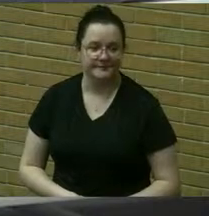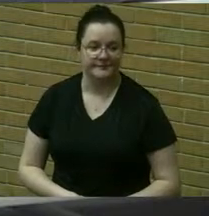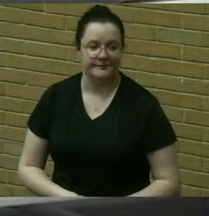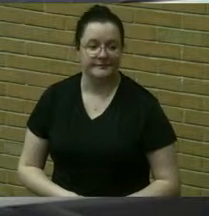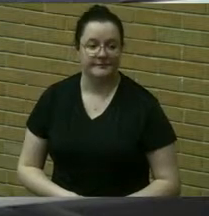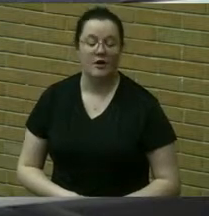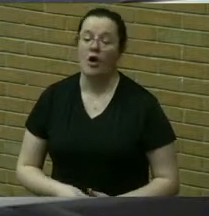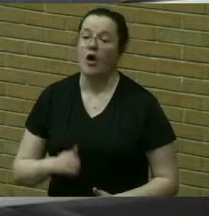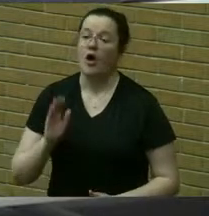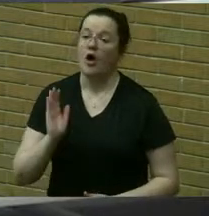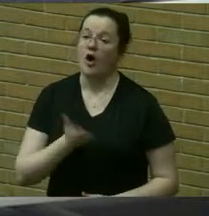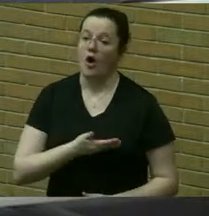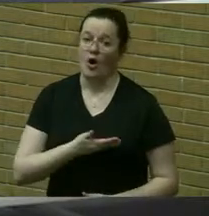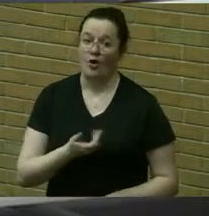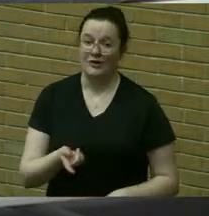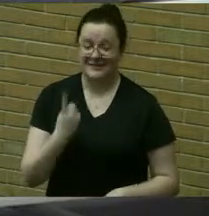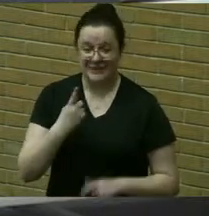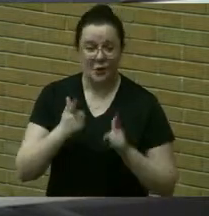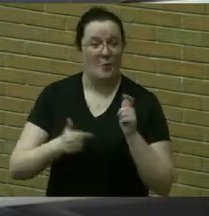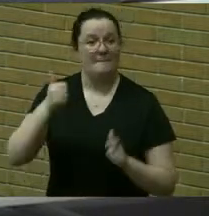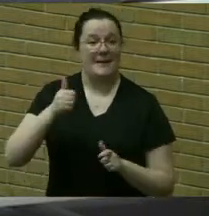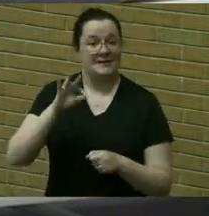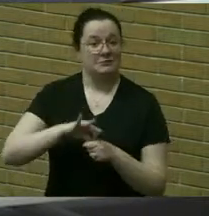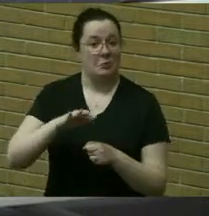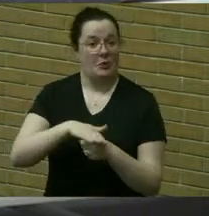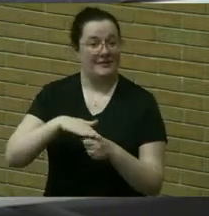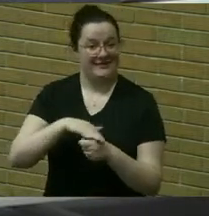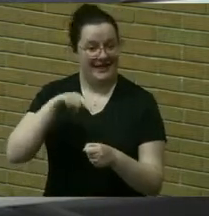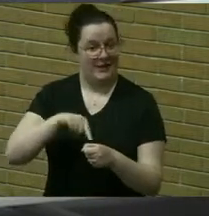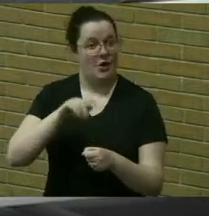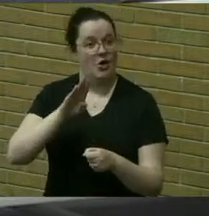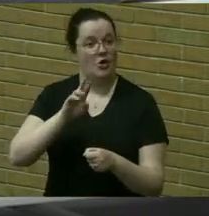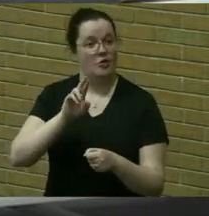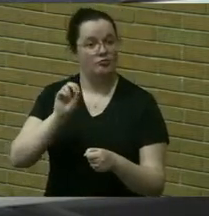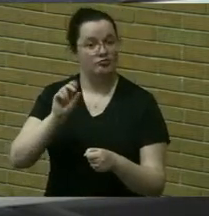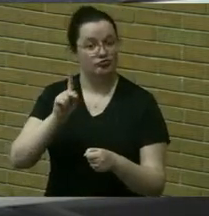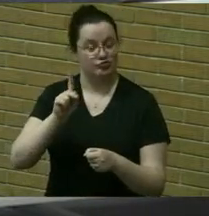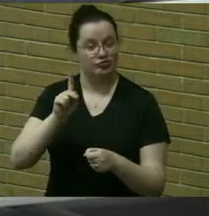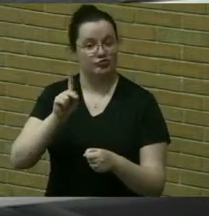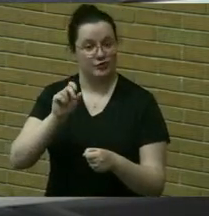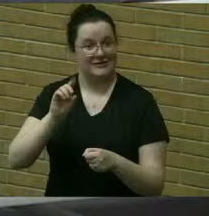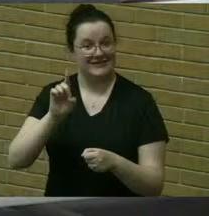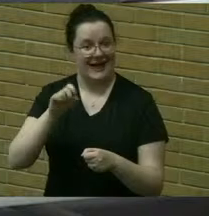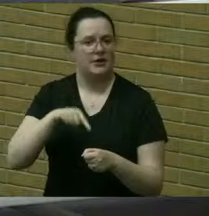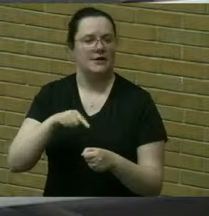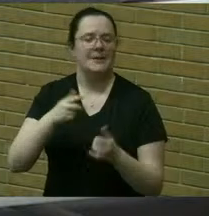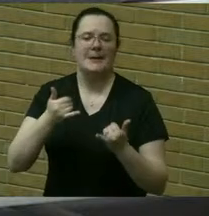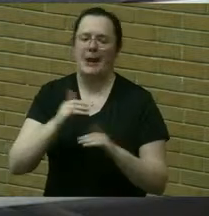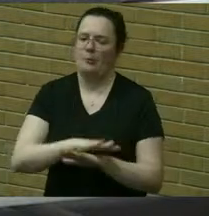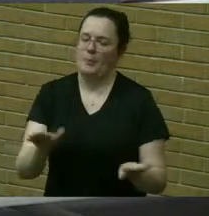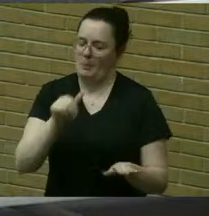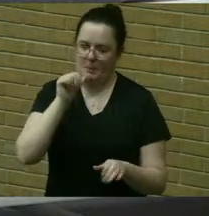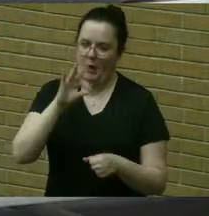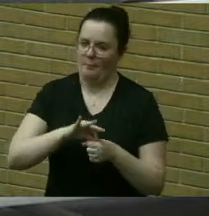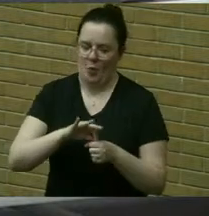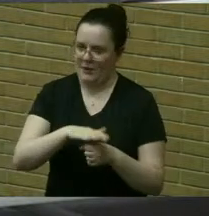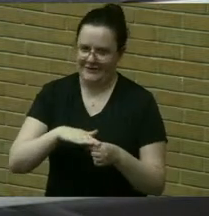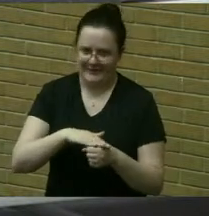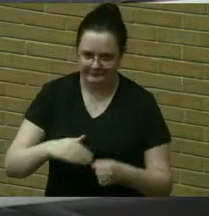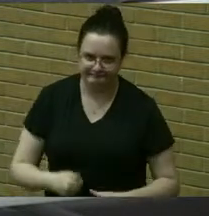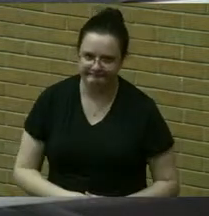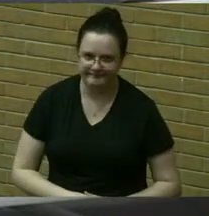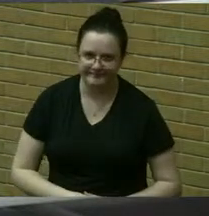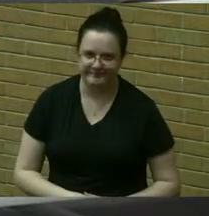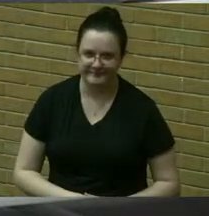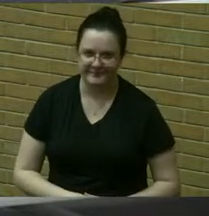single biggest polling site being brookside is no longer your polling site um so uh